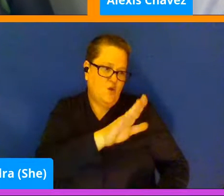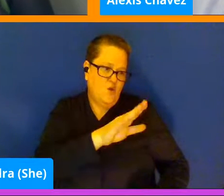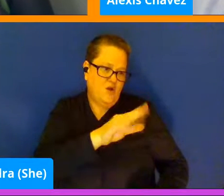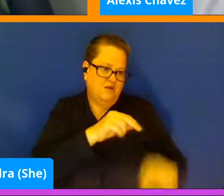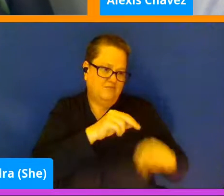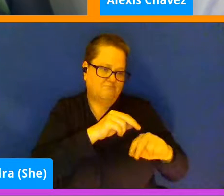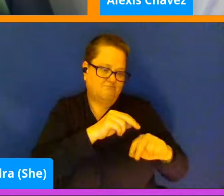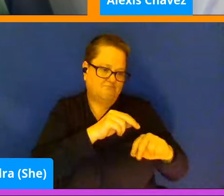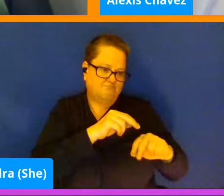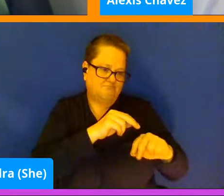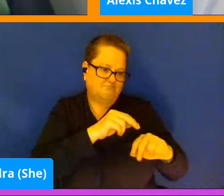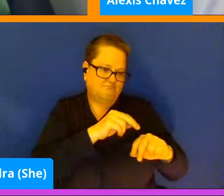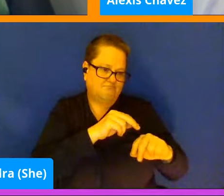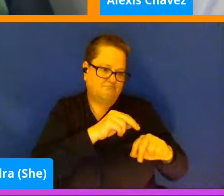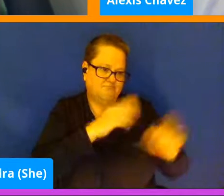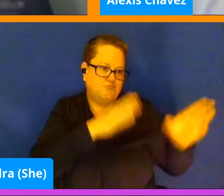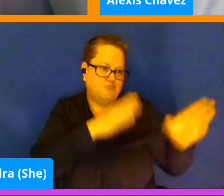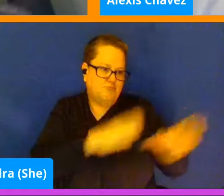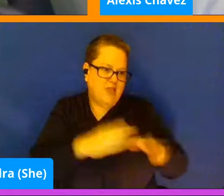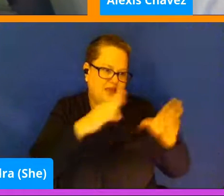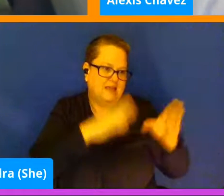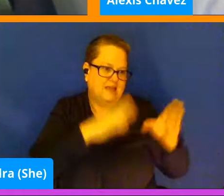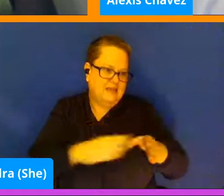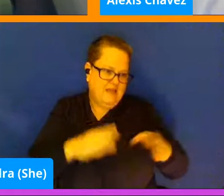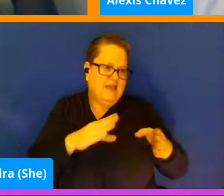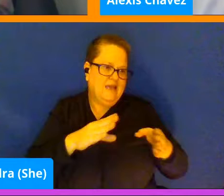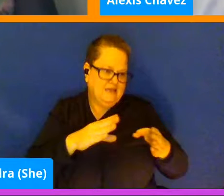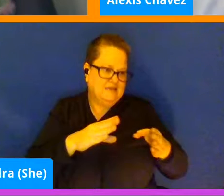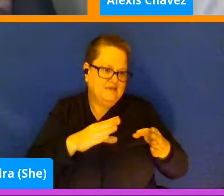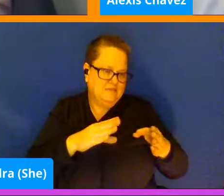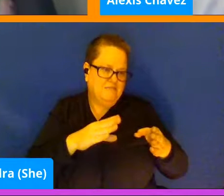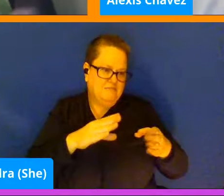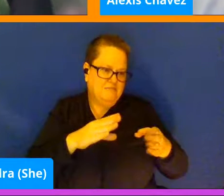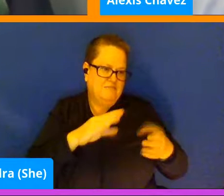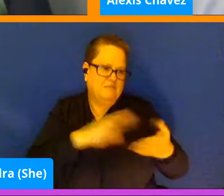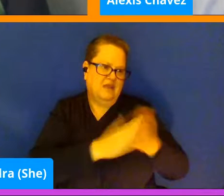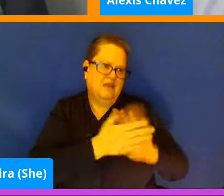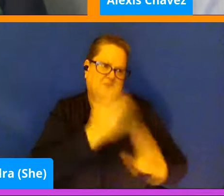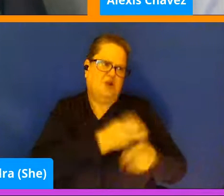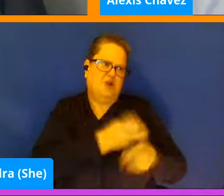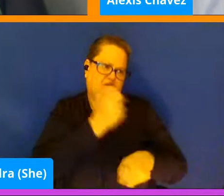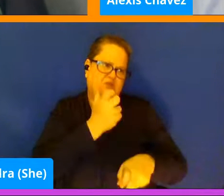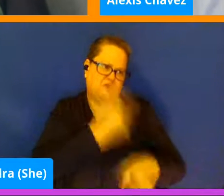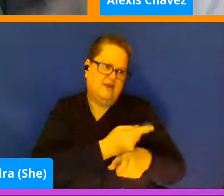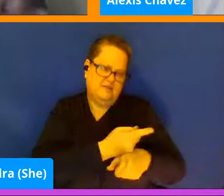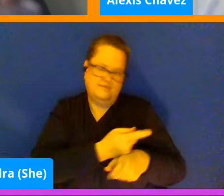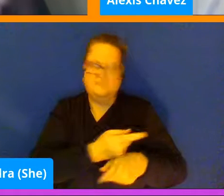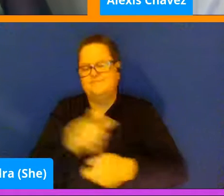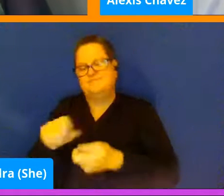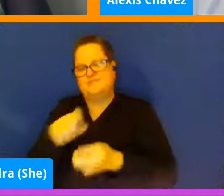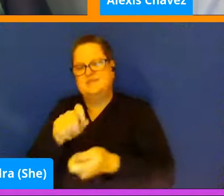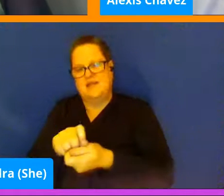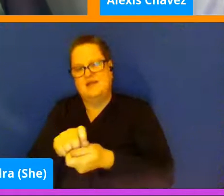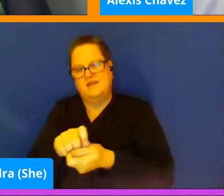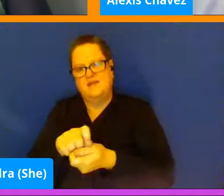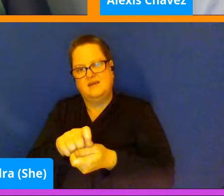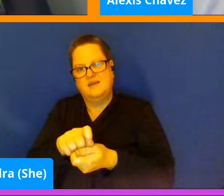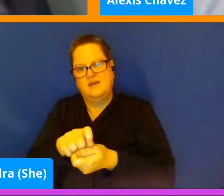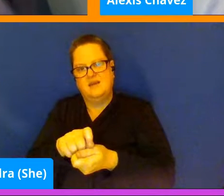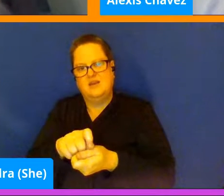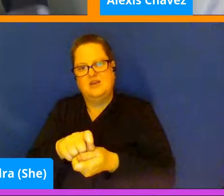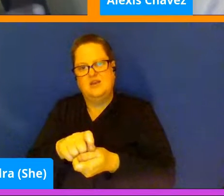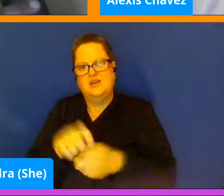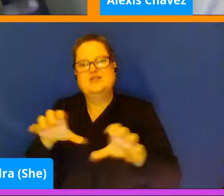planning things becomes much more difficult, right? Exactly. Yeah. So you're doing your future self a favor.